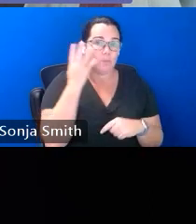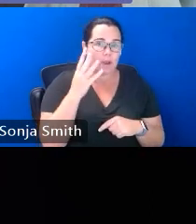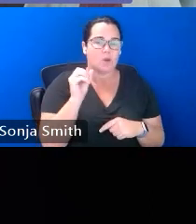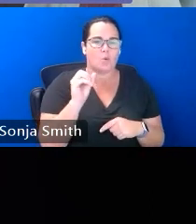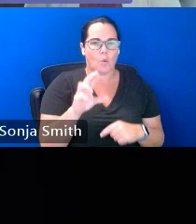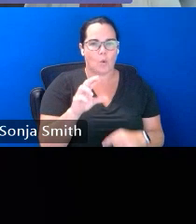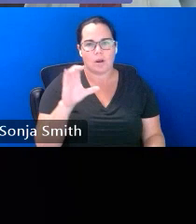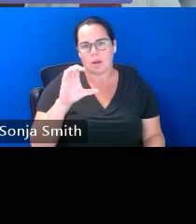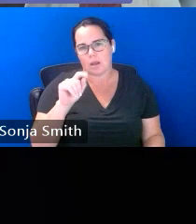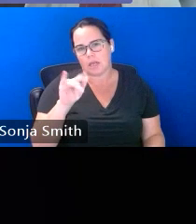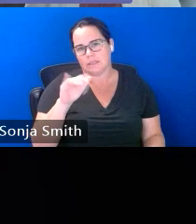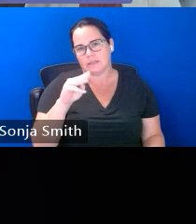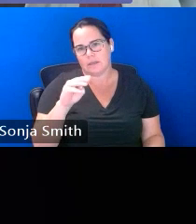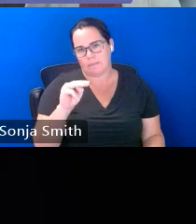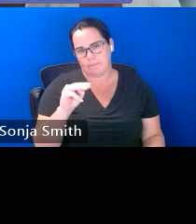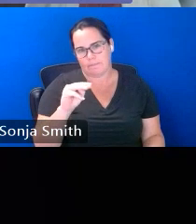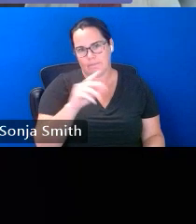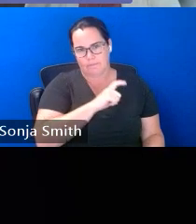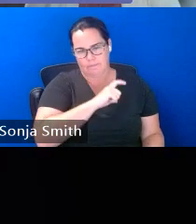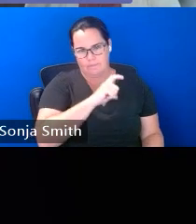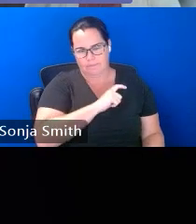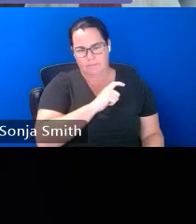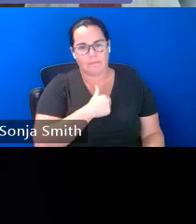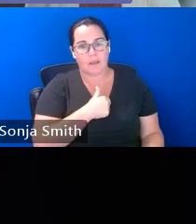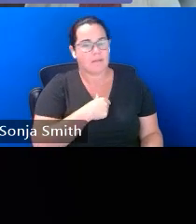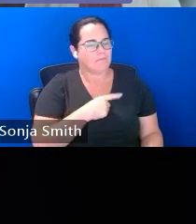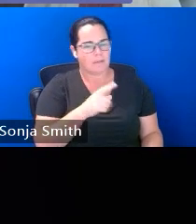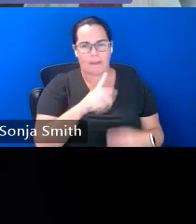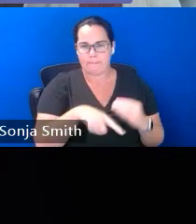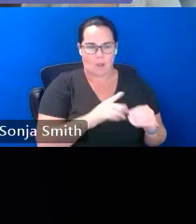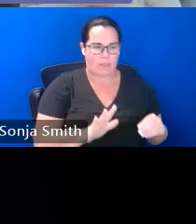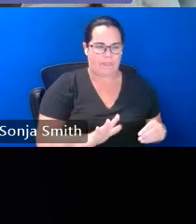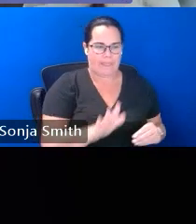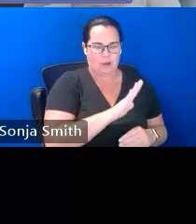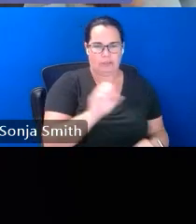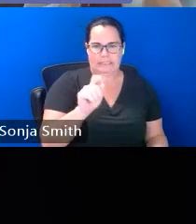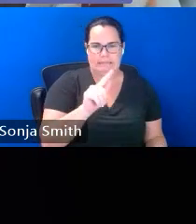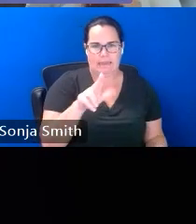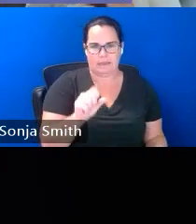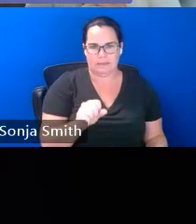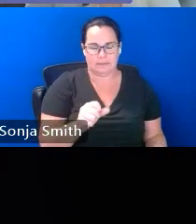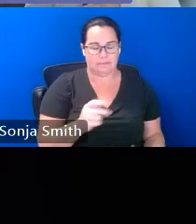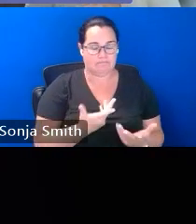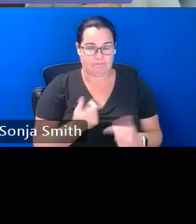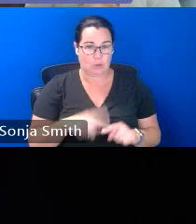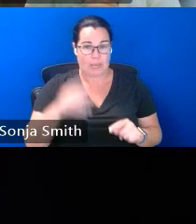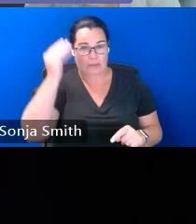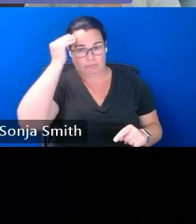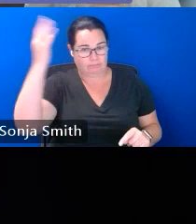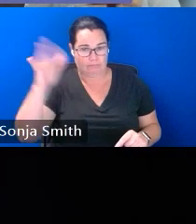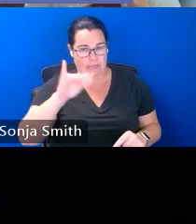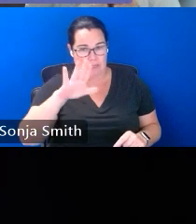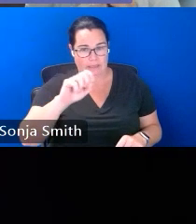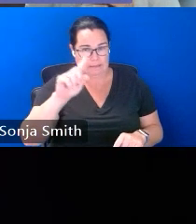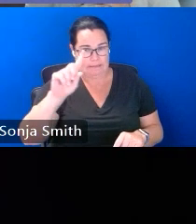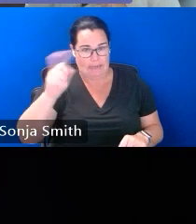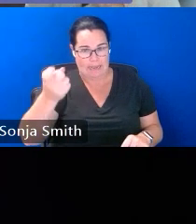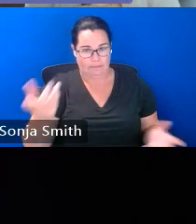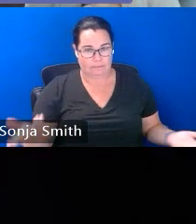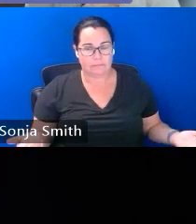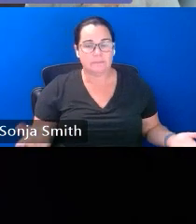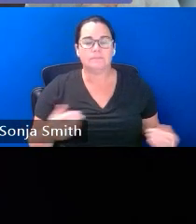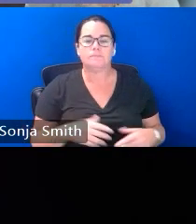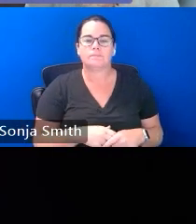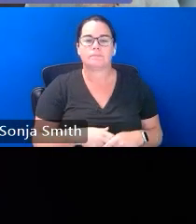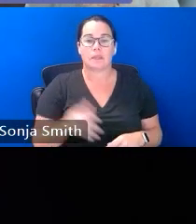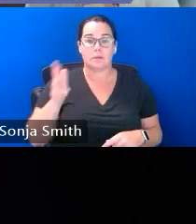enforcement officials officials about a student or family's immigration status and i know a number of years ago when i was still working in a